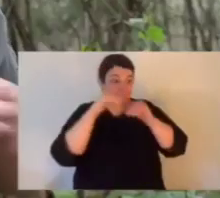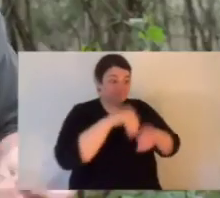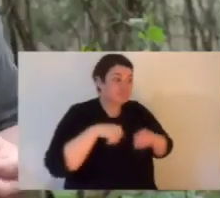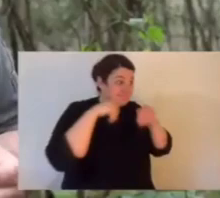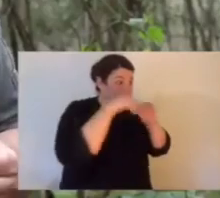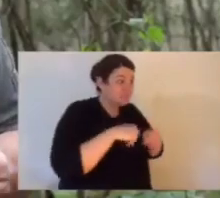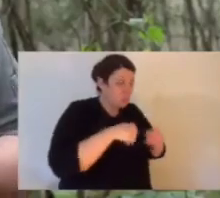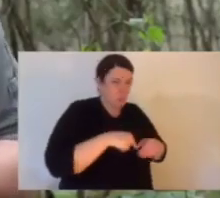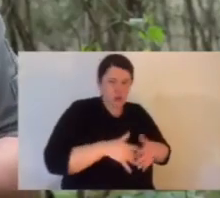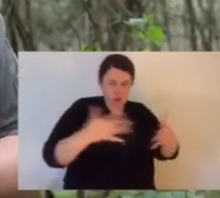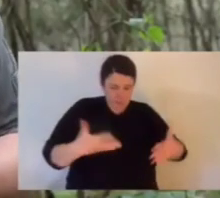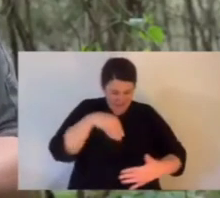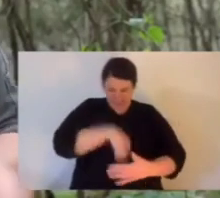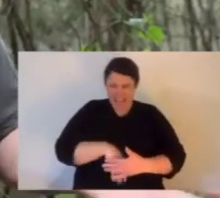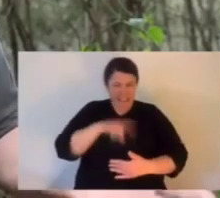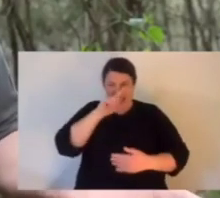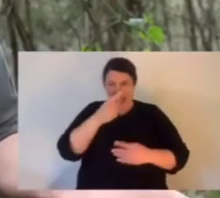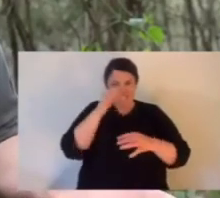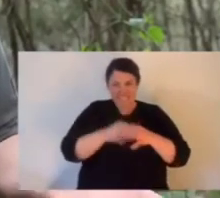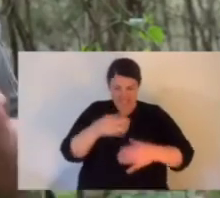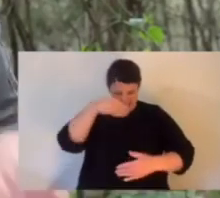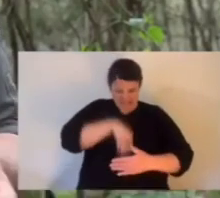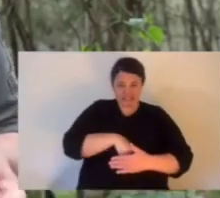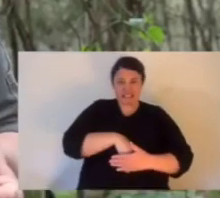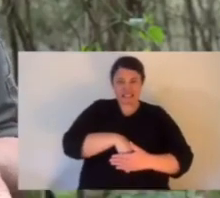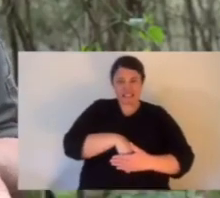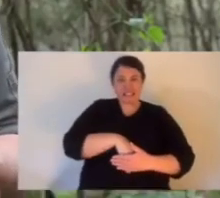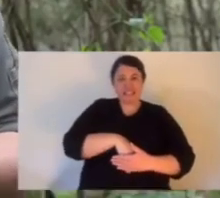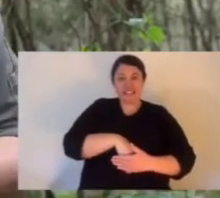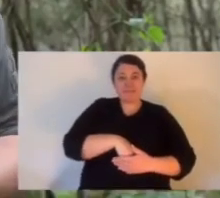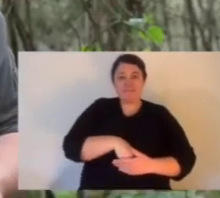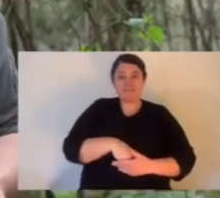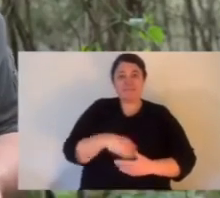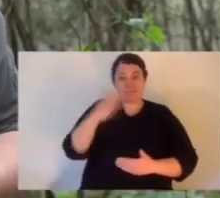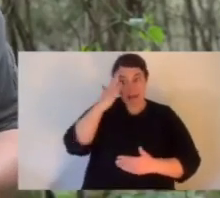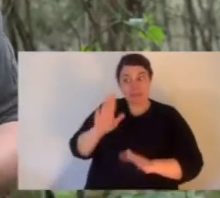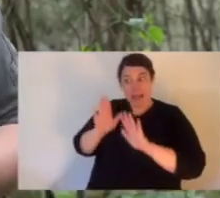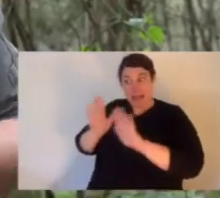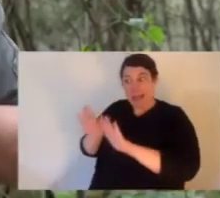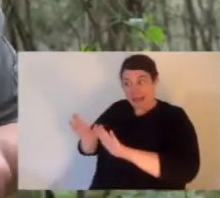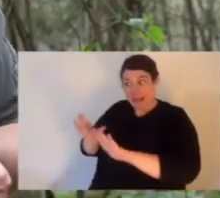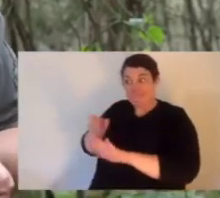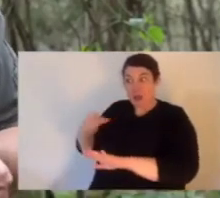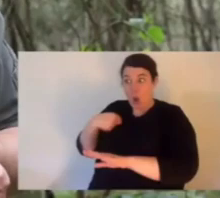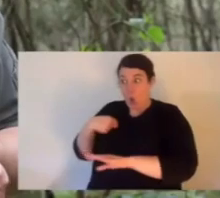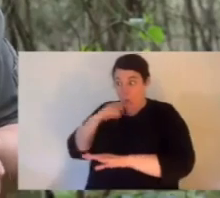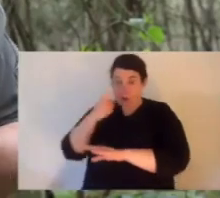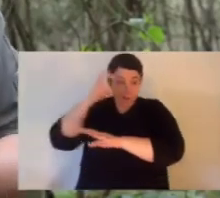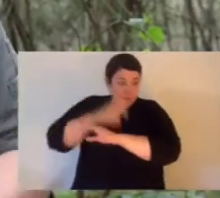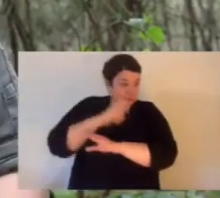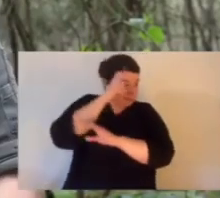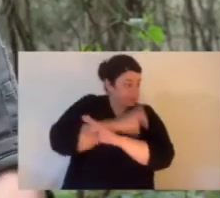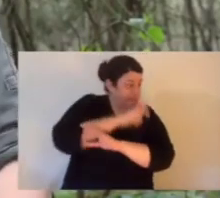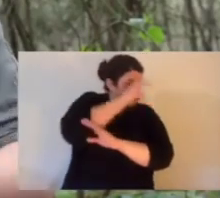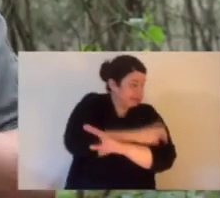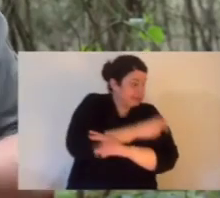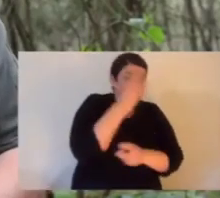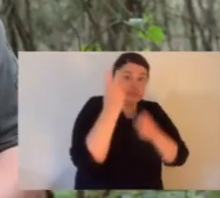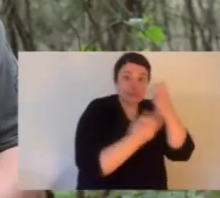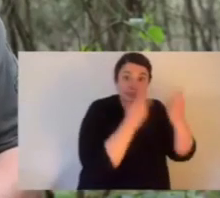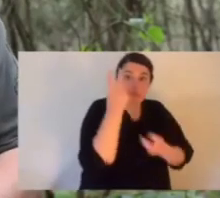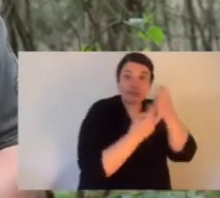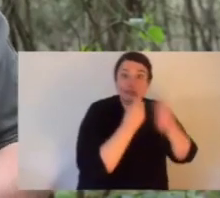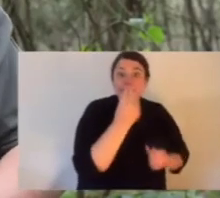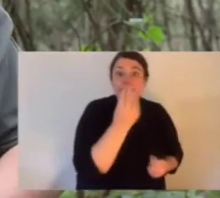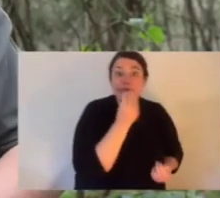really short pregnancy of only just over 30 days, it's really short, they give birth to something the size of a jelly bean and it crawls